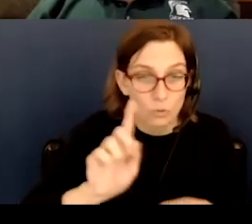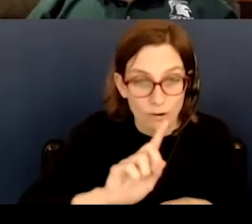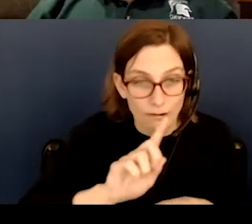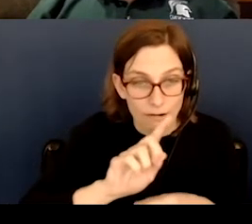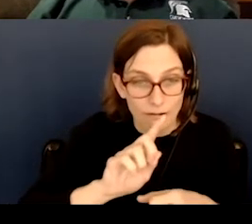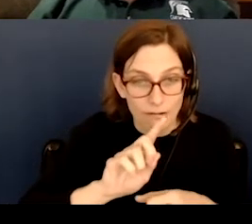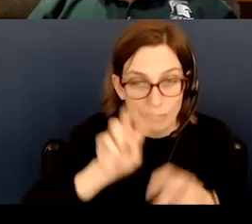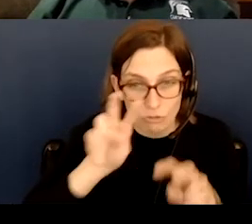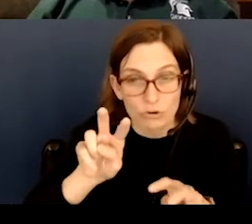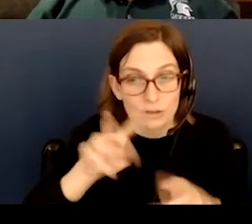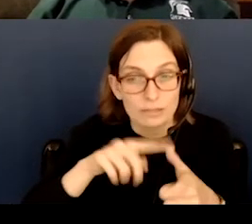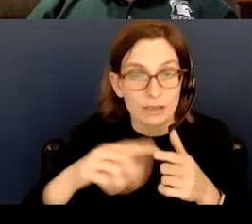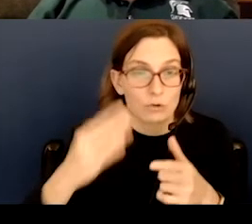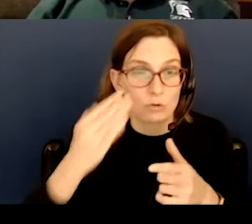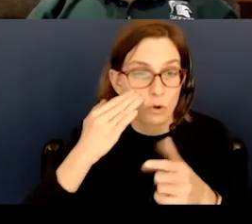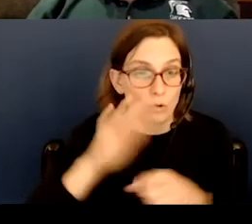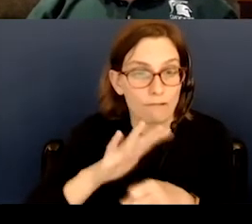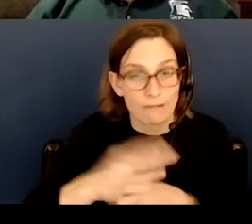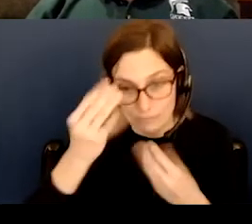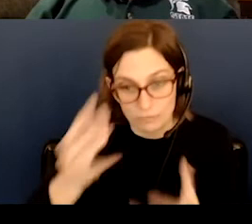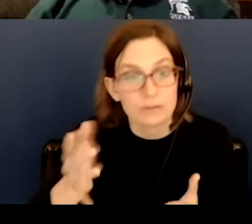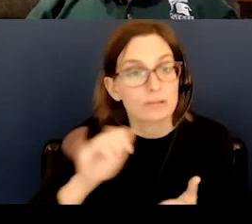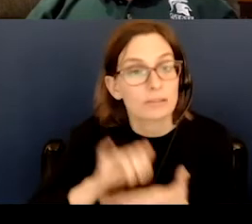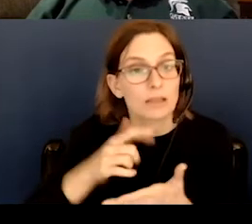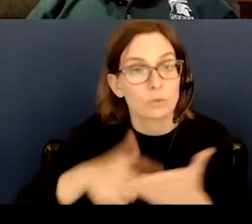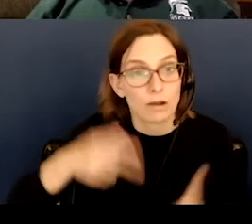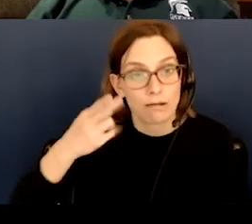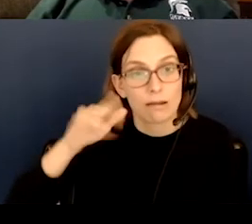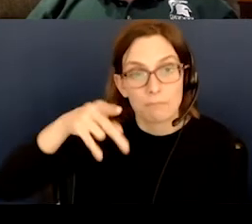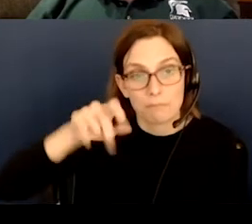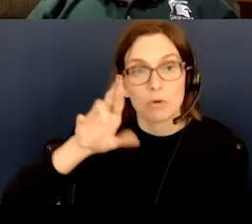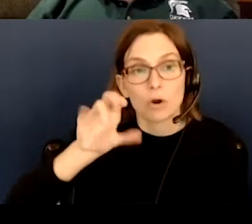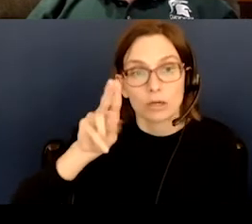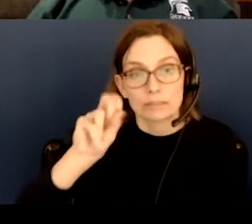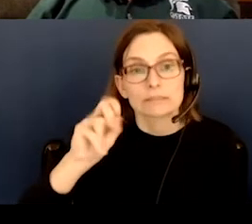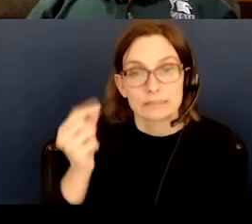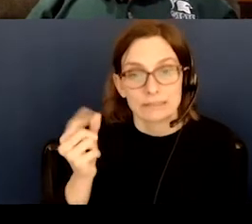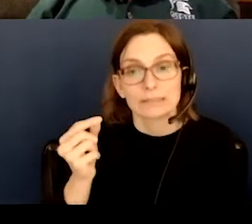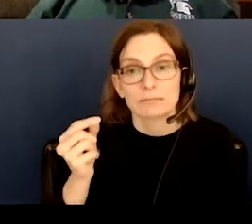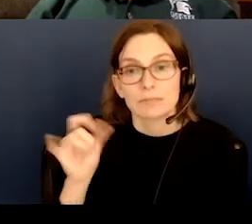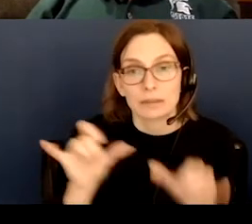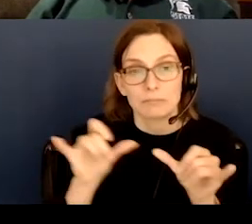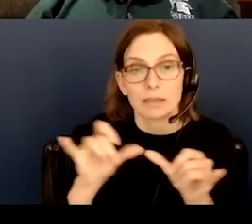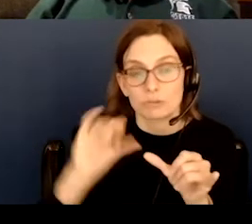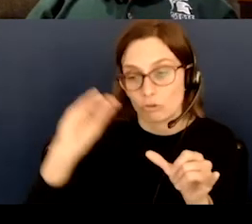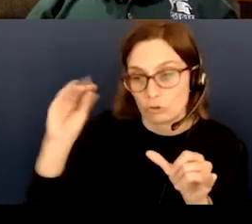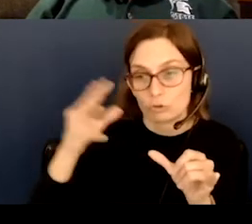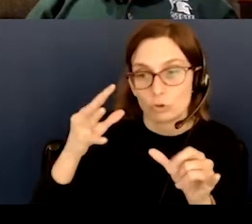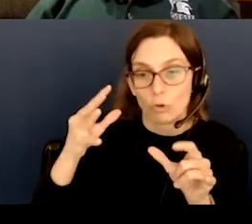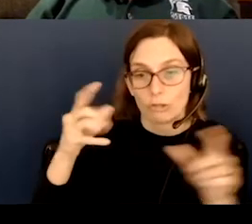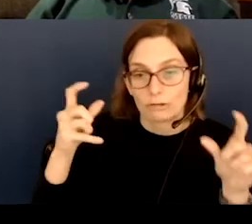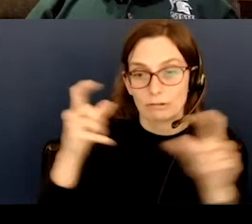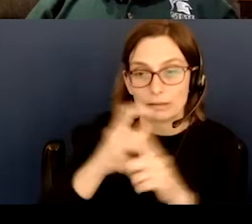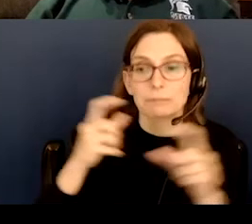parallax. And that's what Hipparchus did. He measured a solar eclipse. When he was in Alexandria,